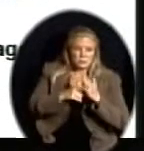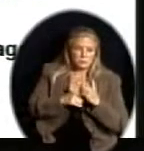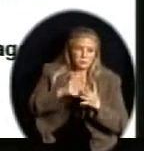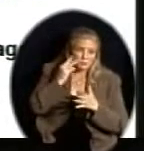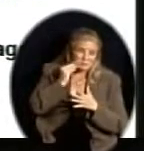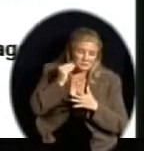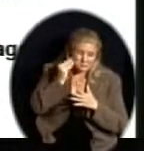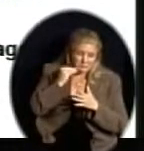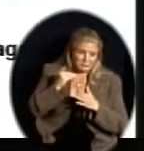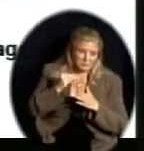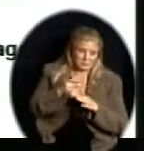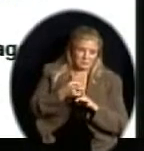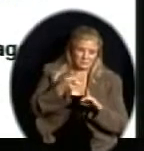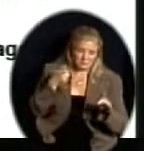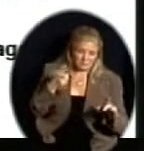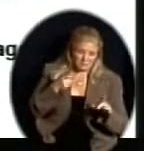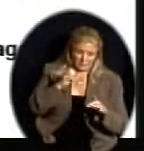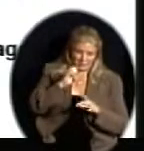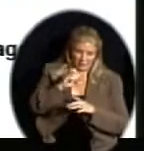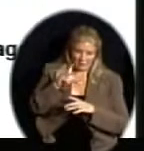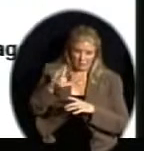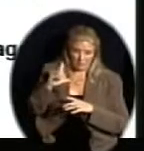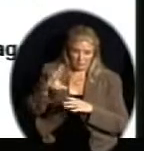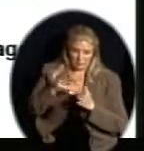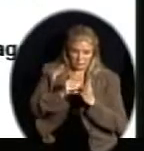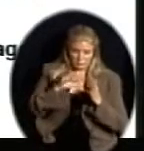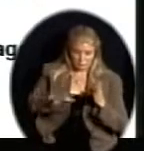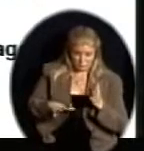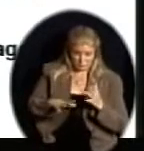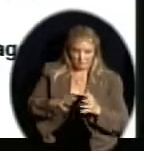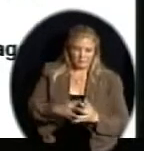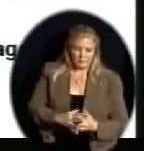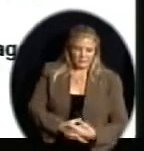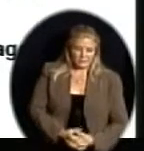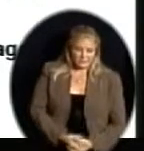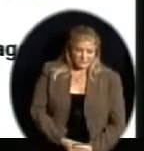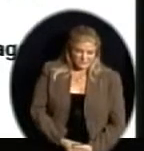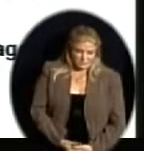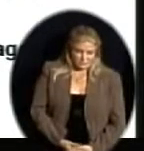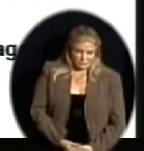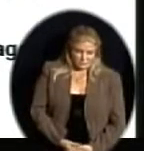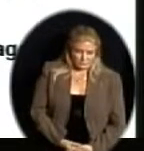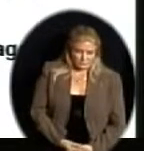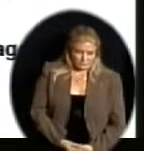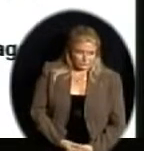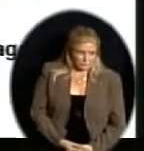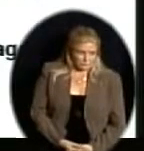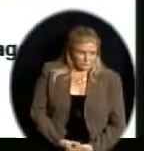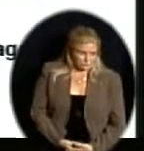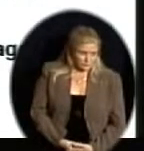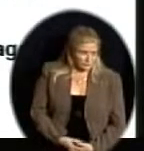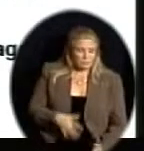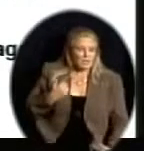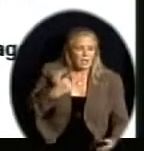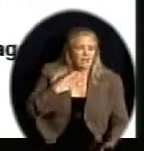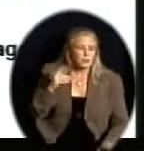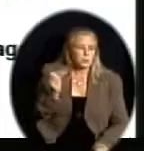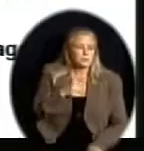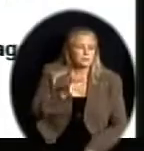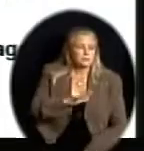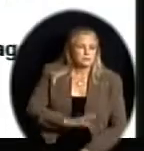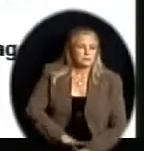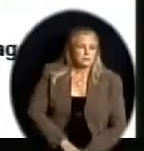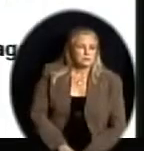for ELL students, their teachers, and their families. Dr. Heinen? Yes. A question. Yes.